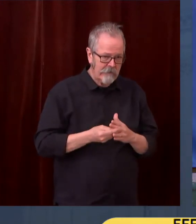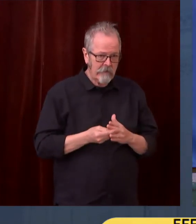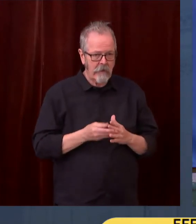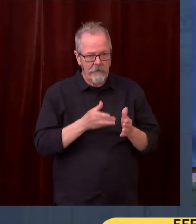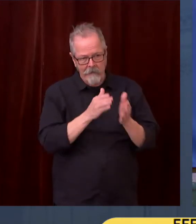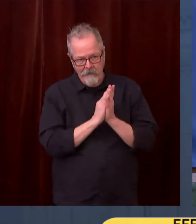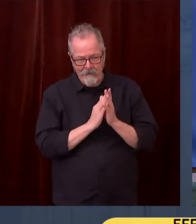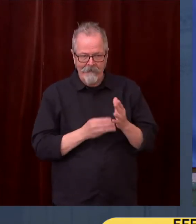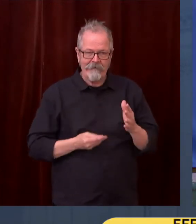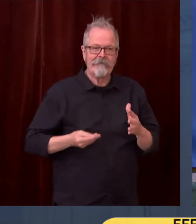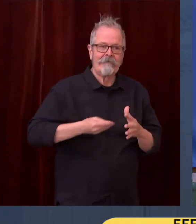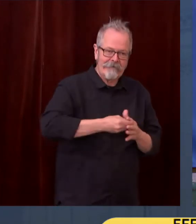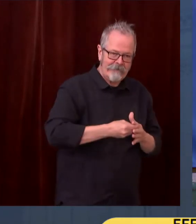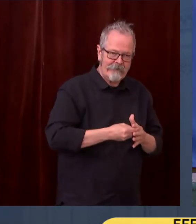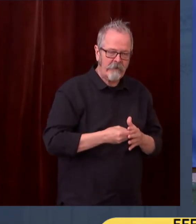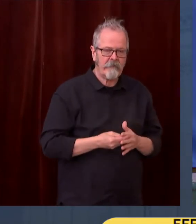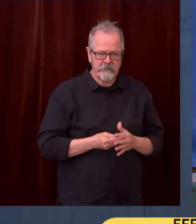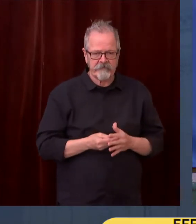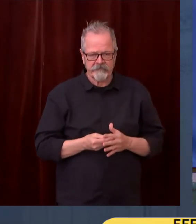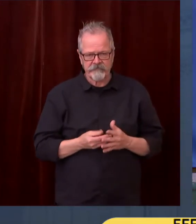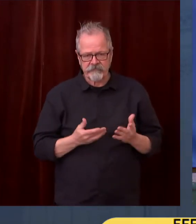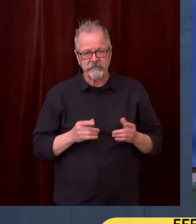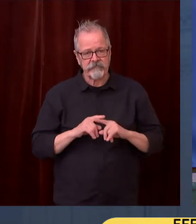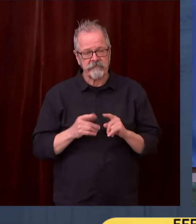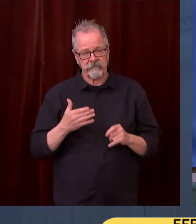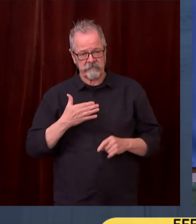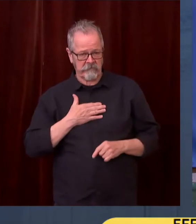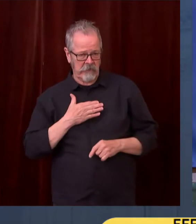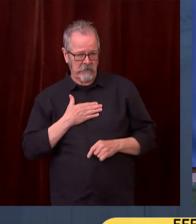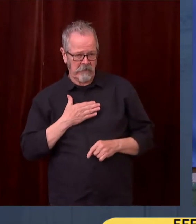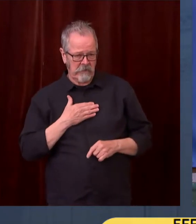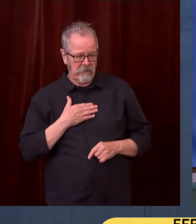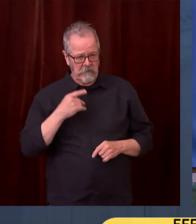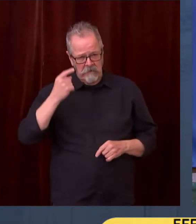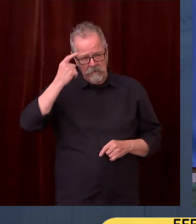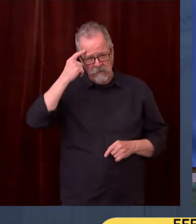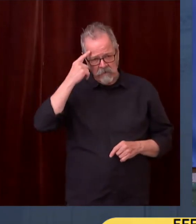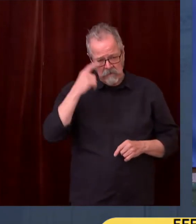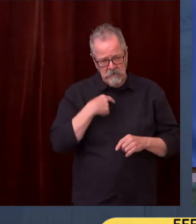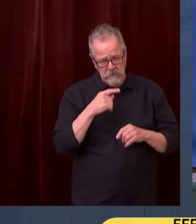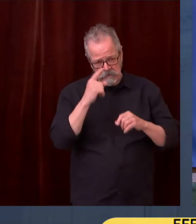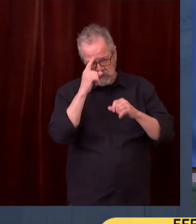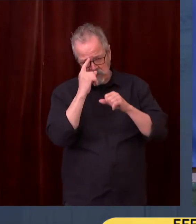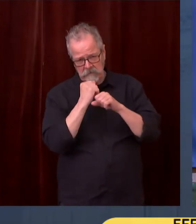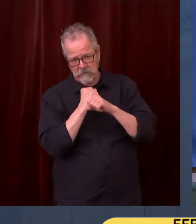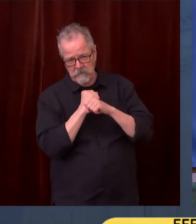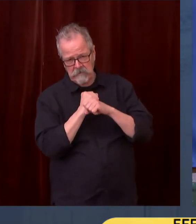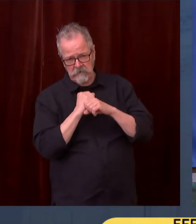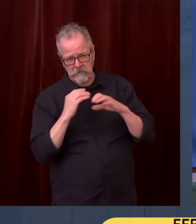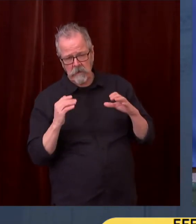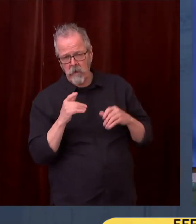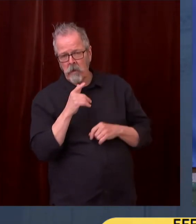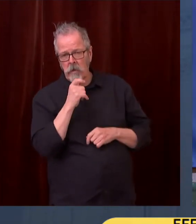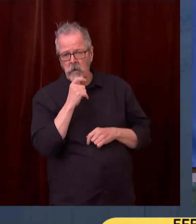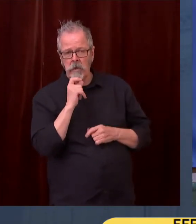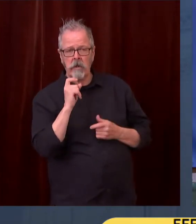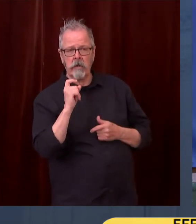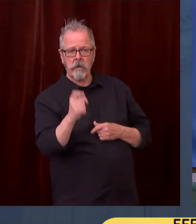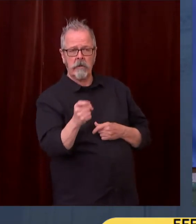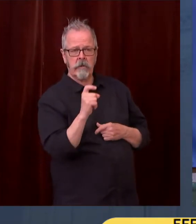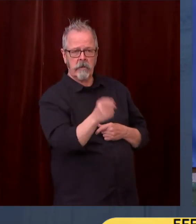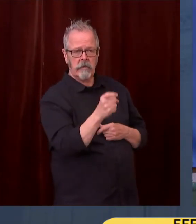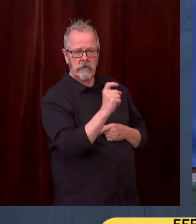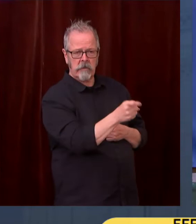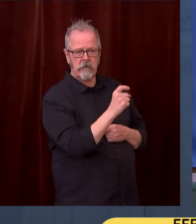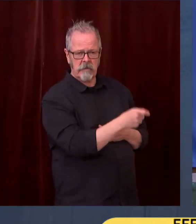restricted who would be potential beneficiaries. Obviously the cities and counties would be in the first tranche. Whether there could be direct